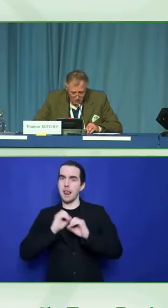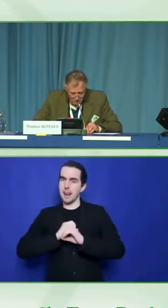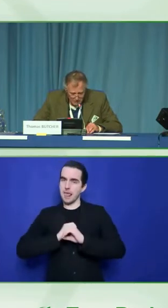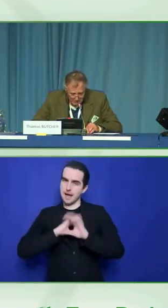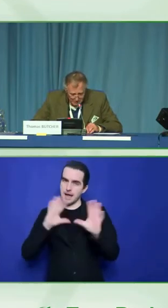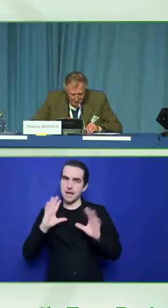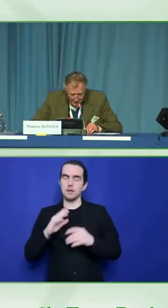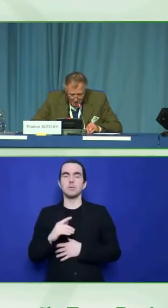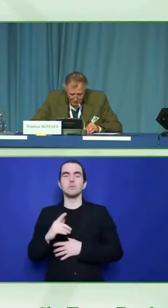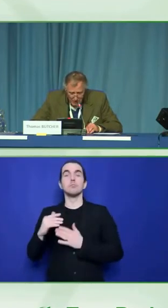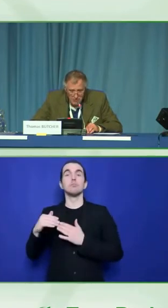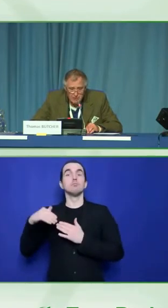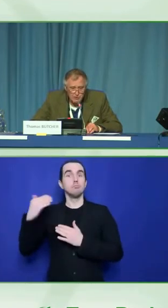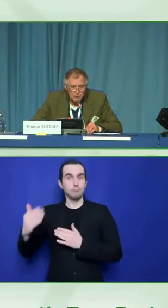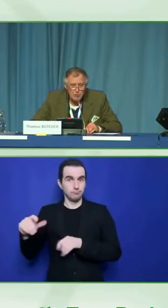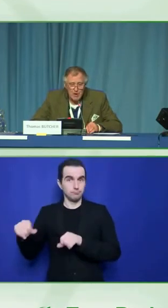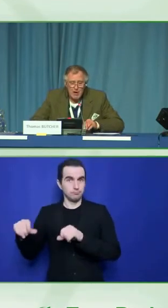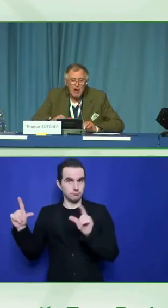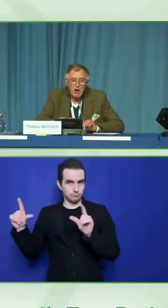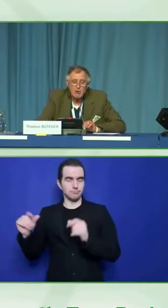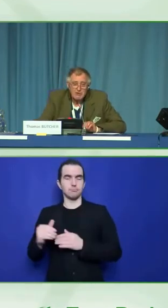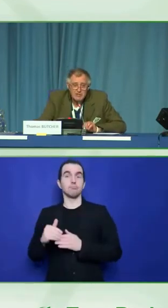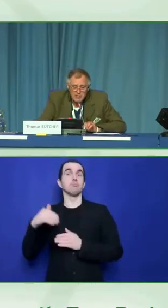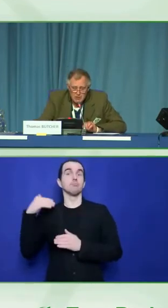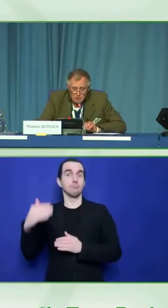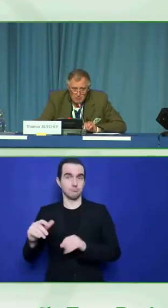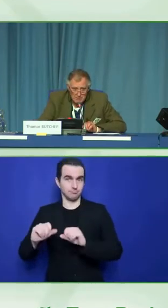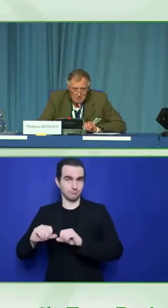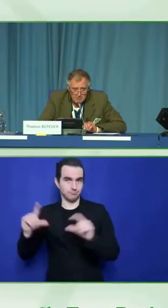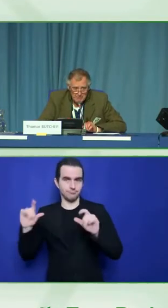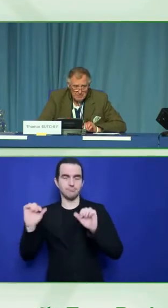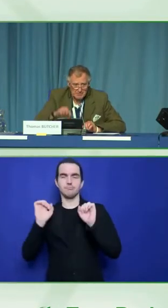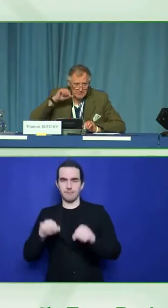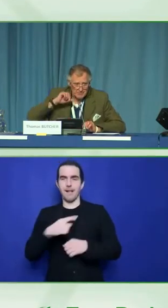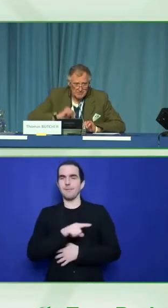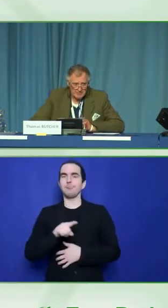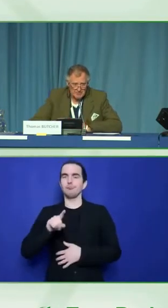you. So, Christopher, without further ado, over to you.